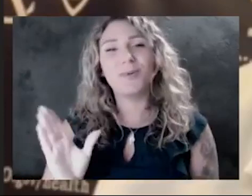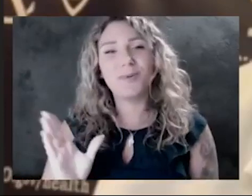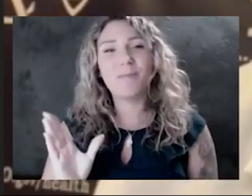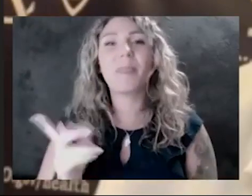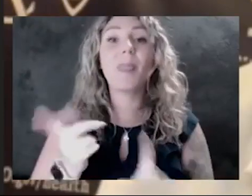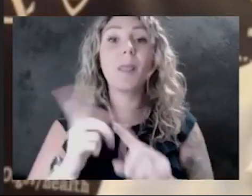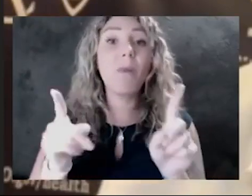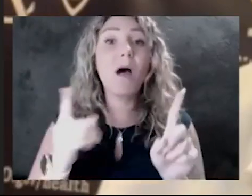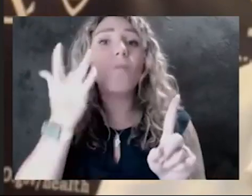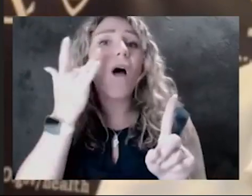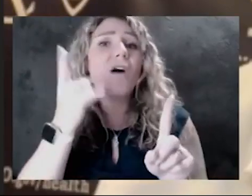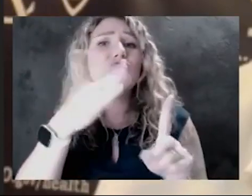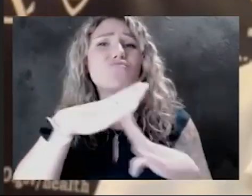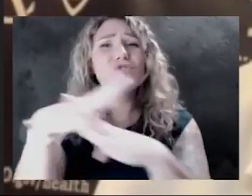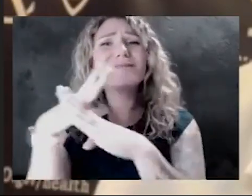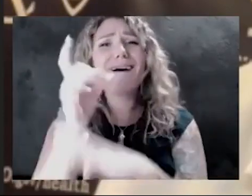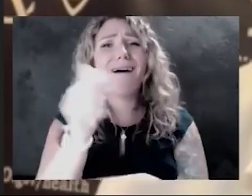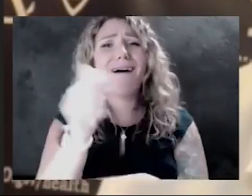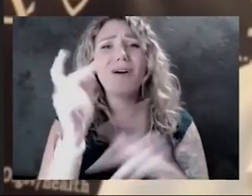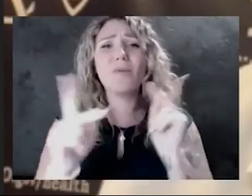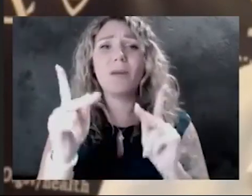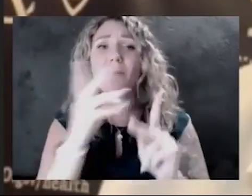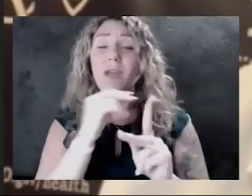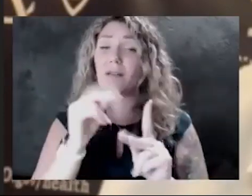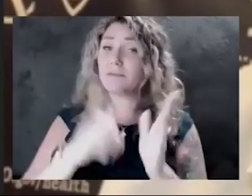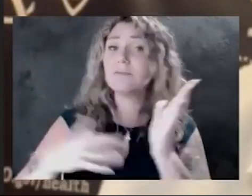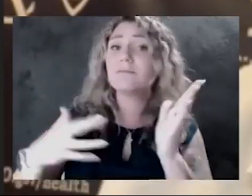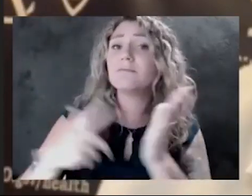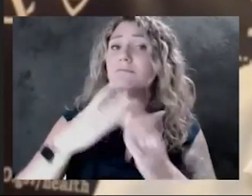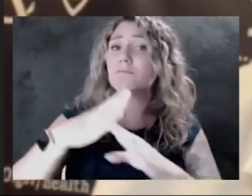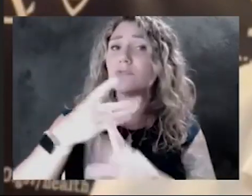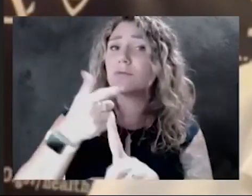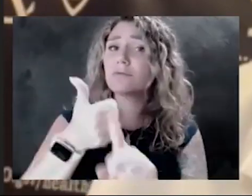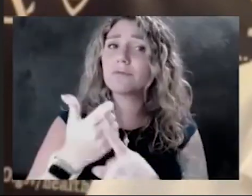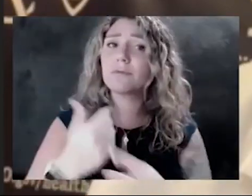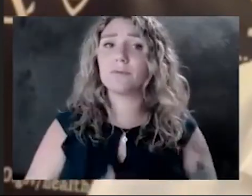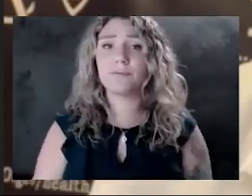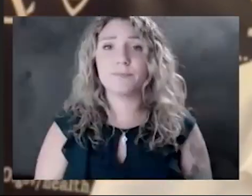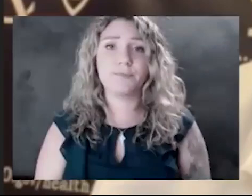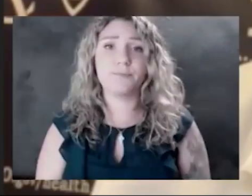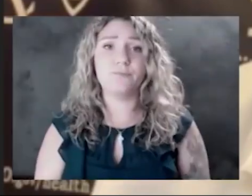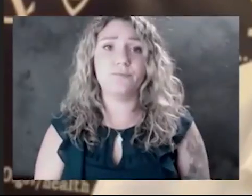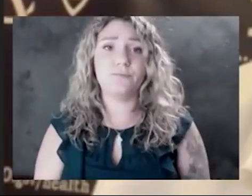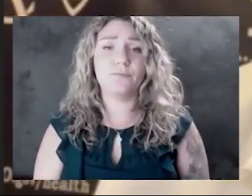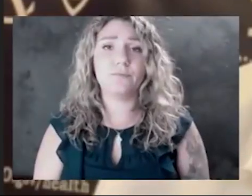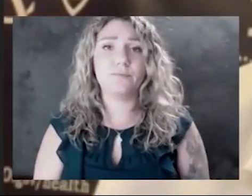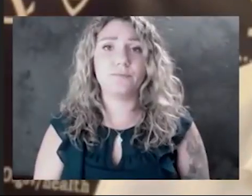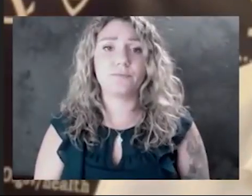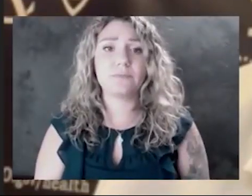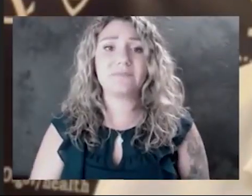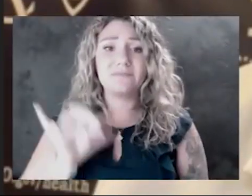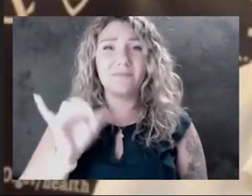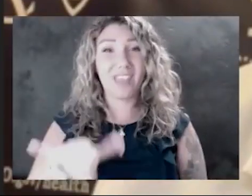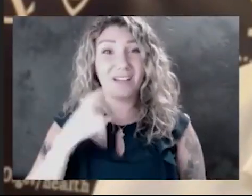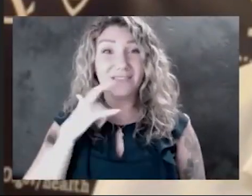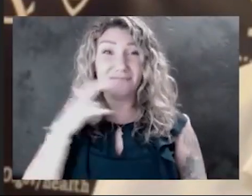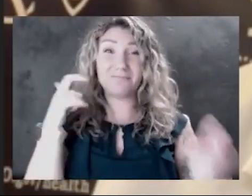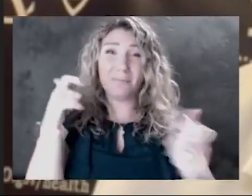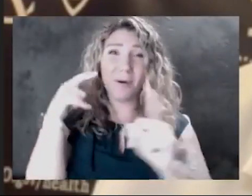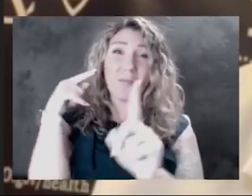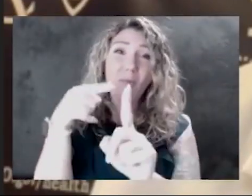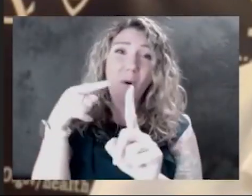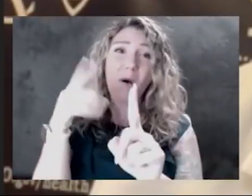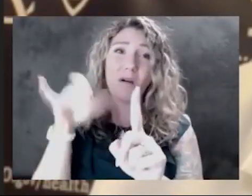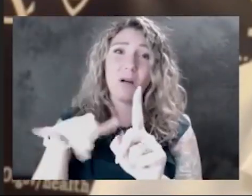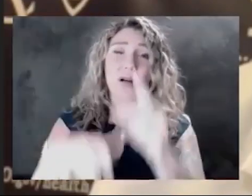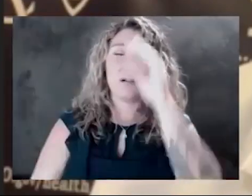it to protect others and sometimes to protect yourself. And so I think that's the big, big message here is